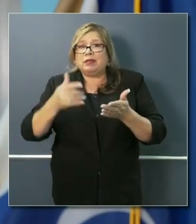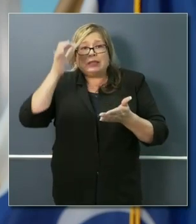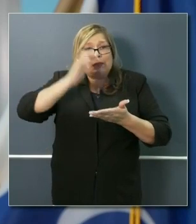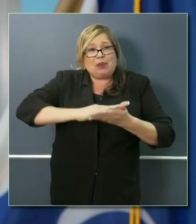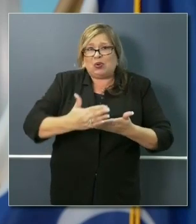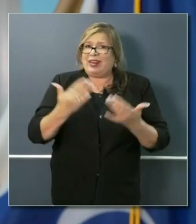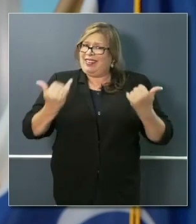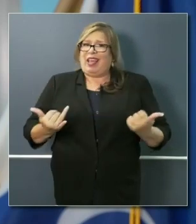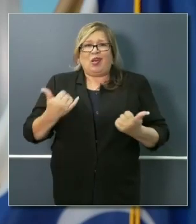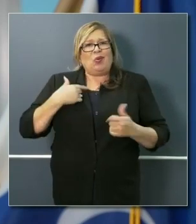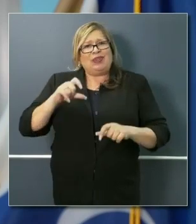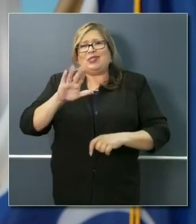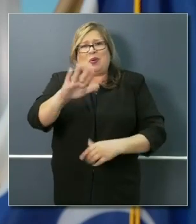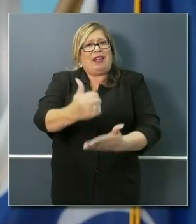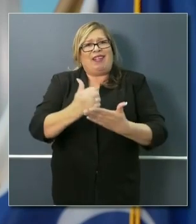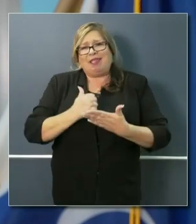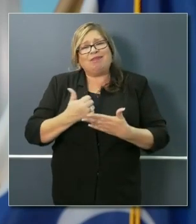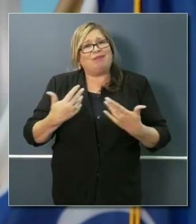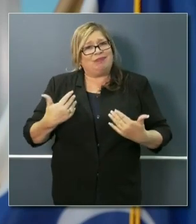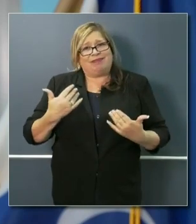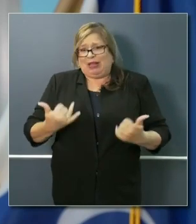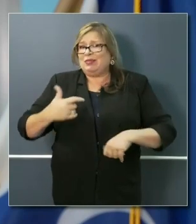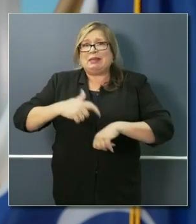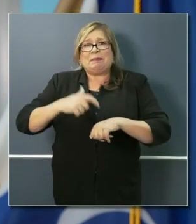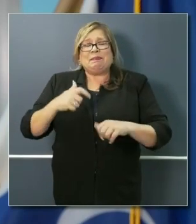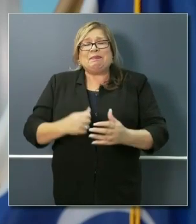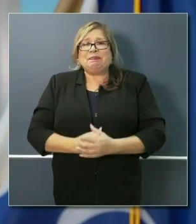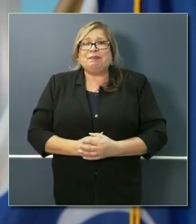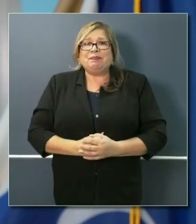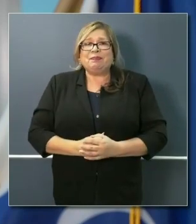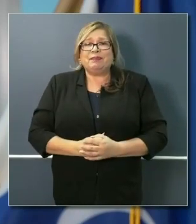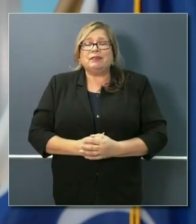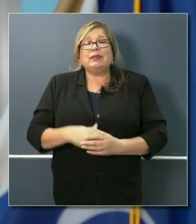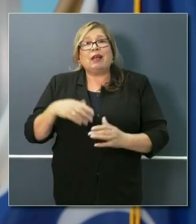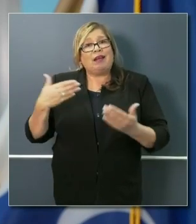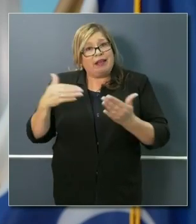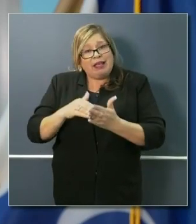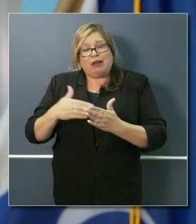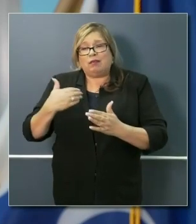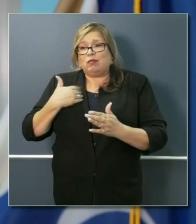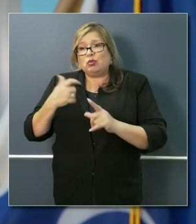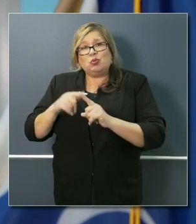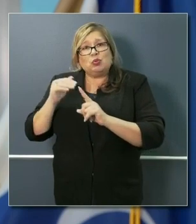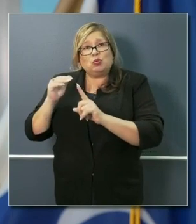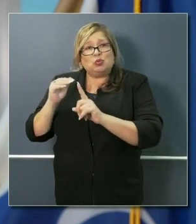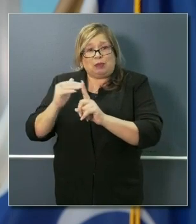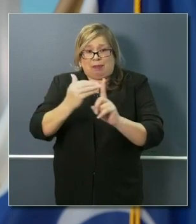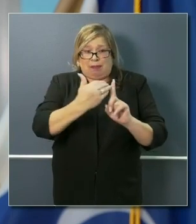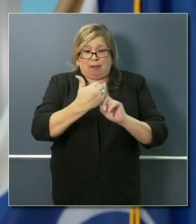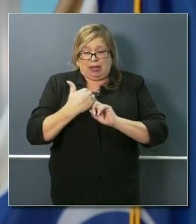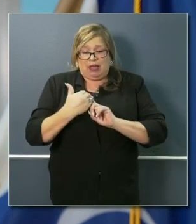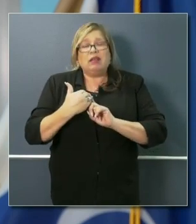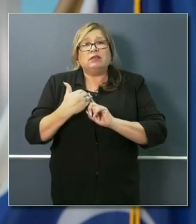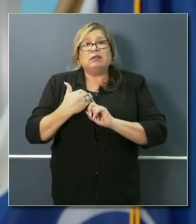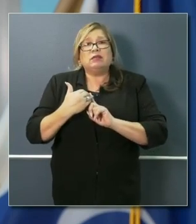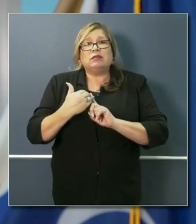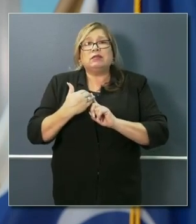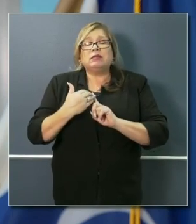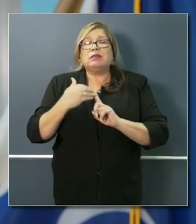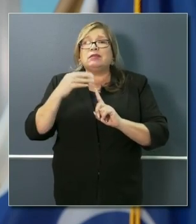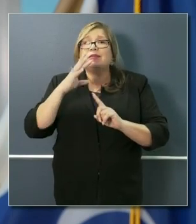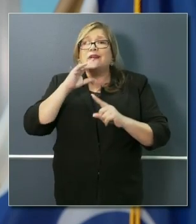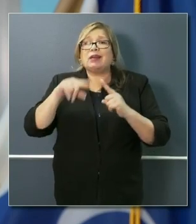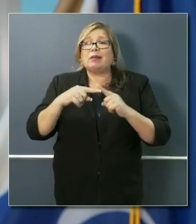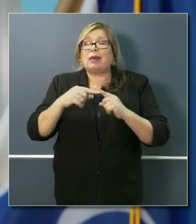this is the moment to do so. And it's also, forgive me the long-windedness, it's a reminder that the equity